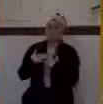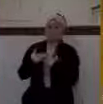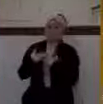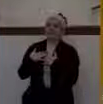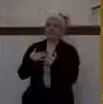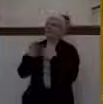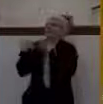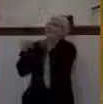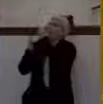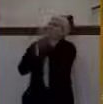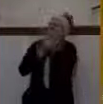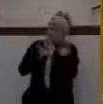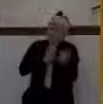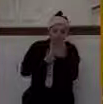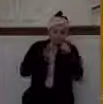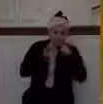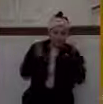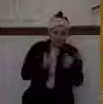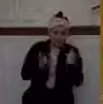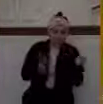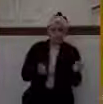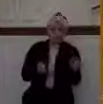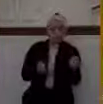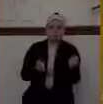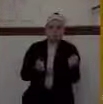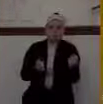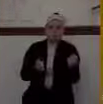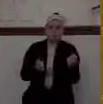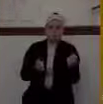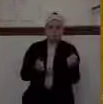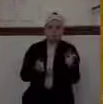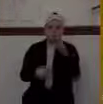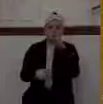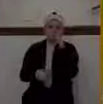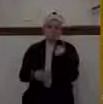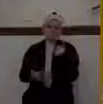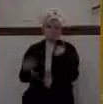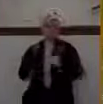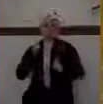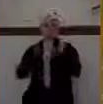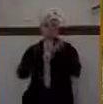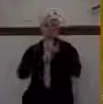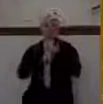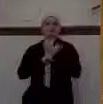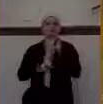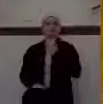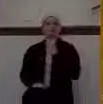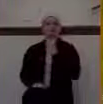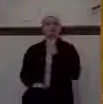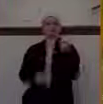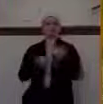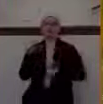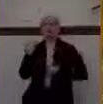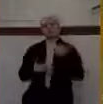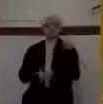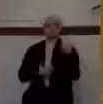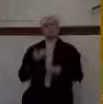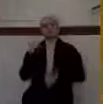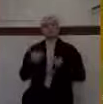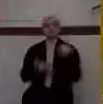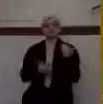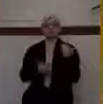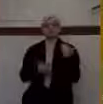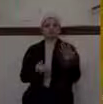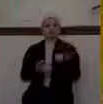there's the tendency on the behalf of many people to simply just pretend that everything is all right and to try to cover it up